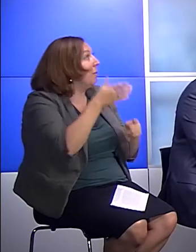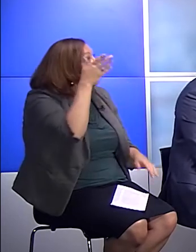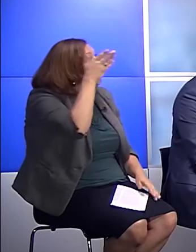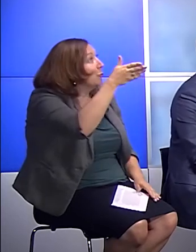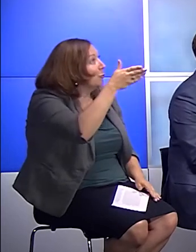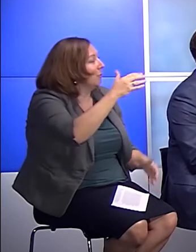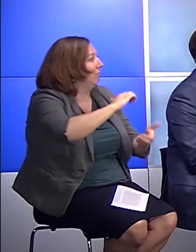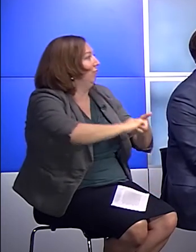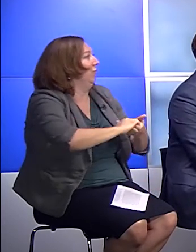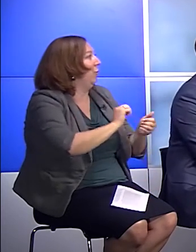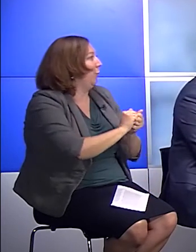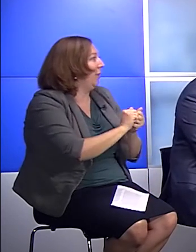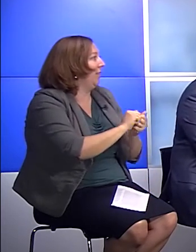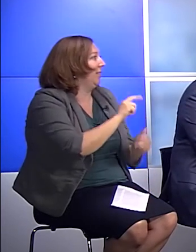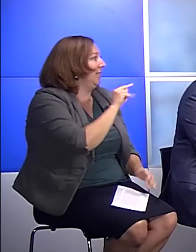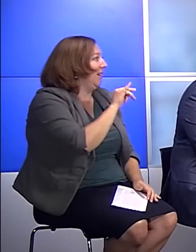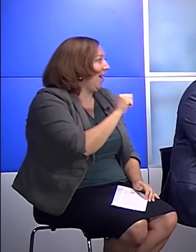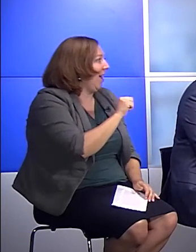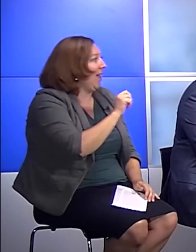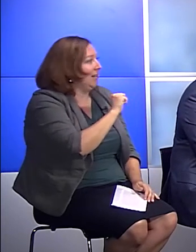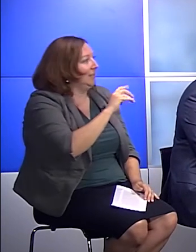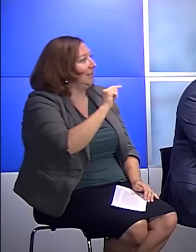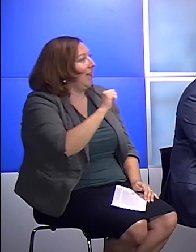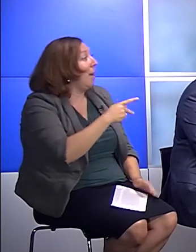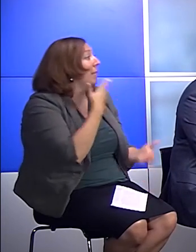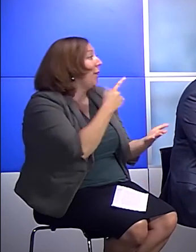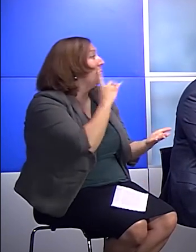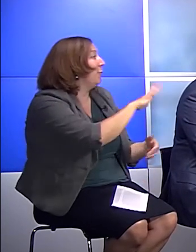University. Christian, I want to thank you for your time and being here.